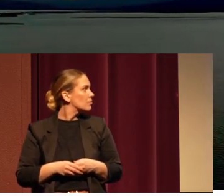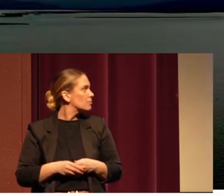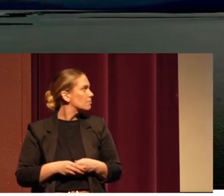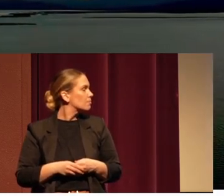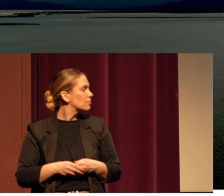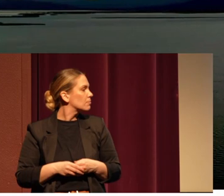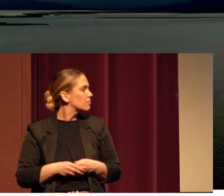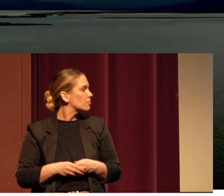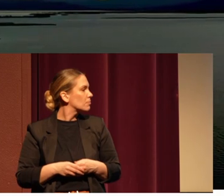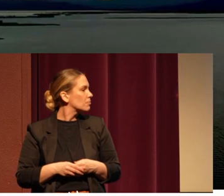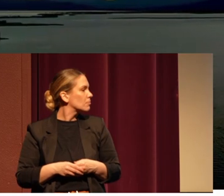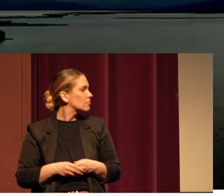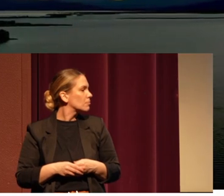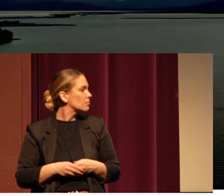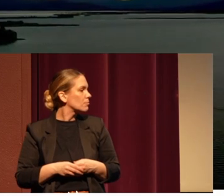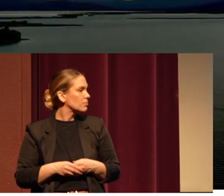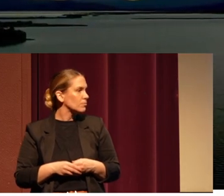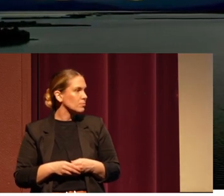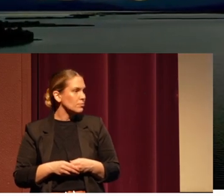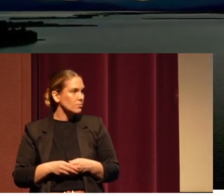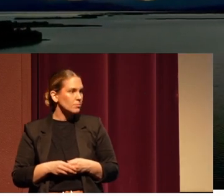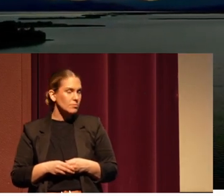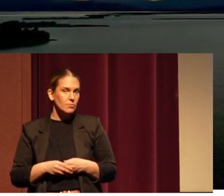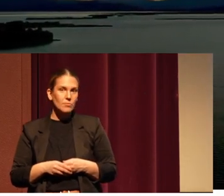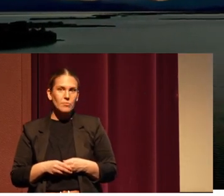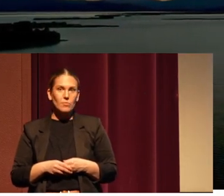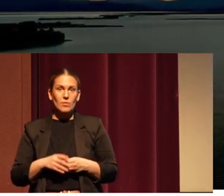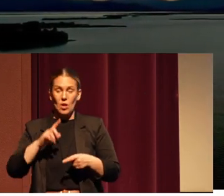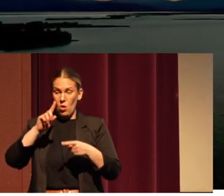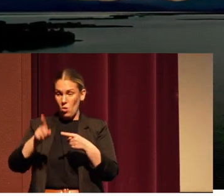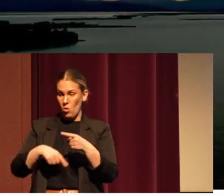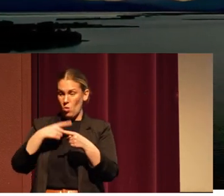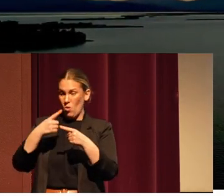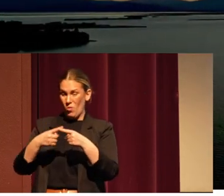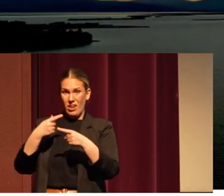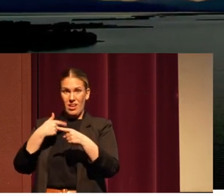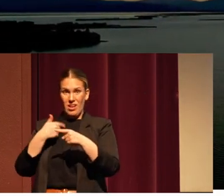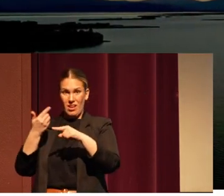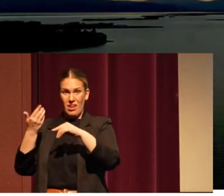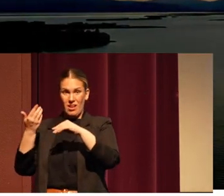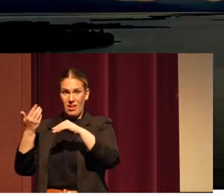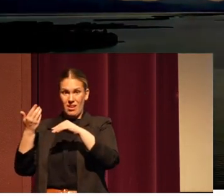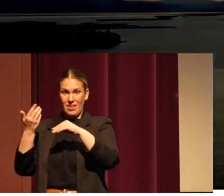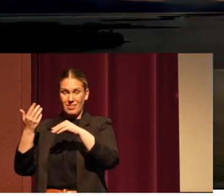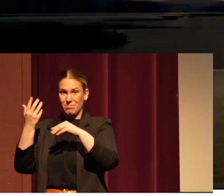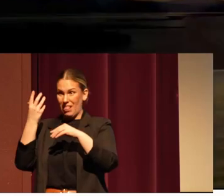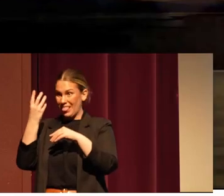So I know when I leave here, I know I'll go to the lake